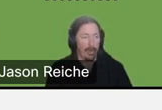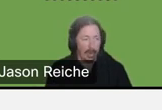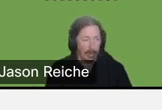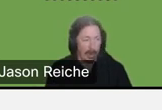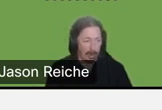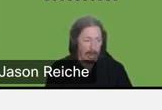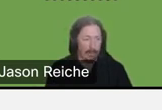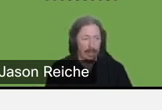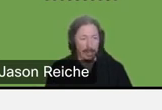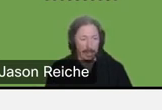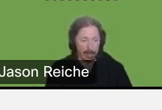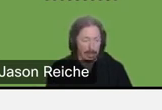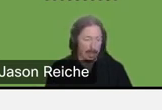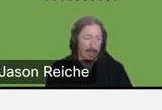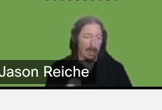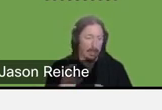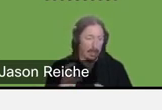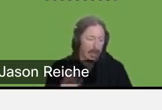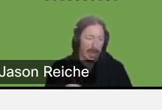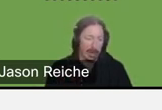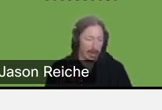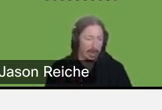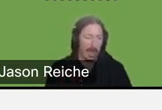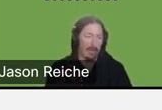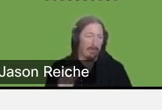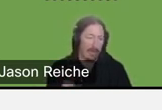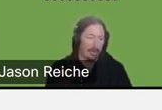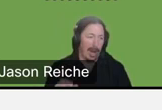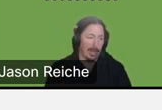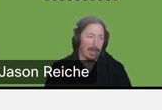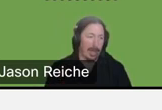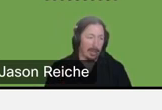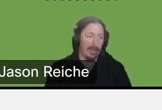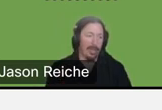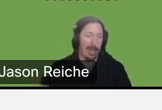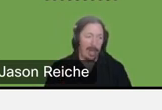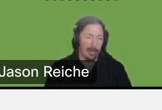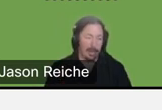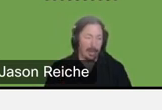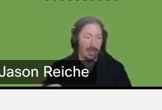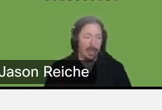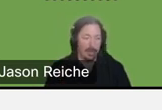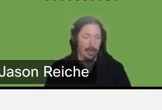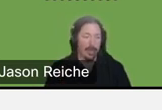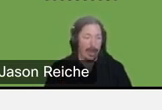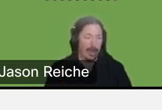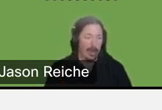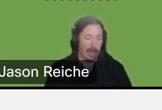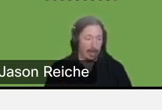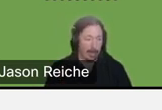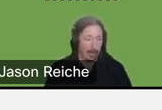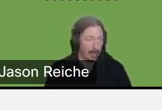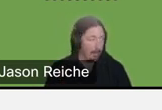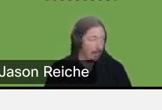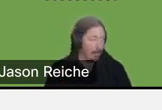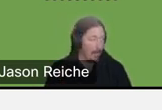more important when you get into web design, but think about that too. You're putting headers in a document, make sure they're actually headers because then allows screeners to navigate the